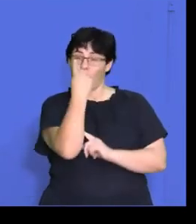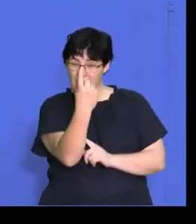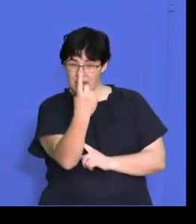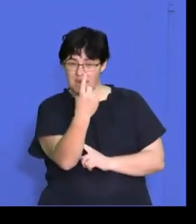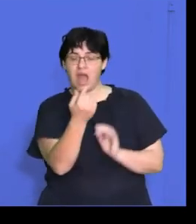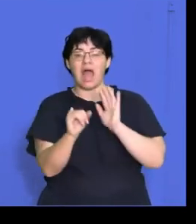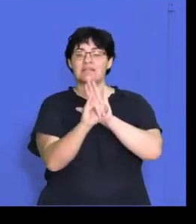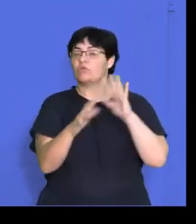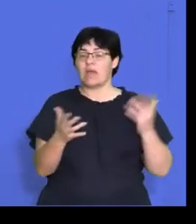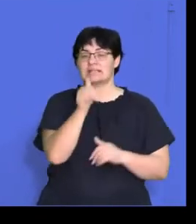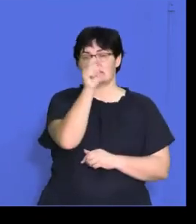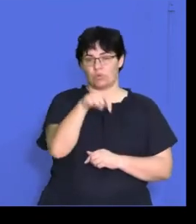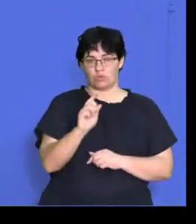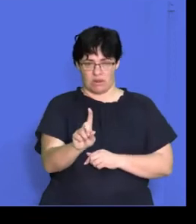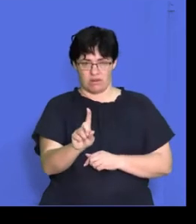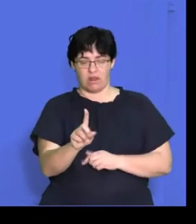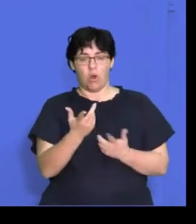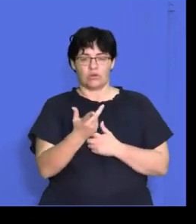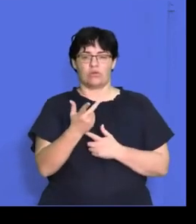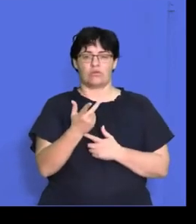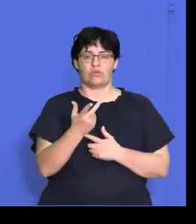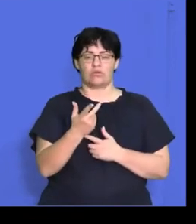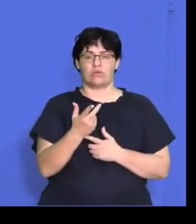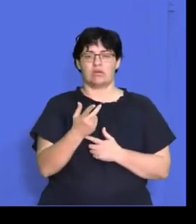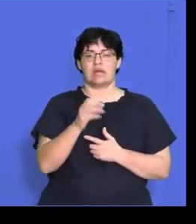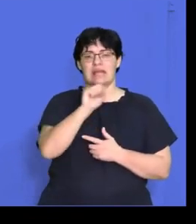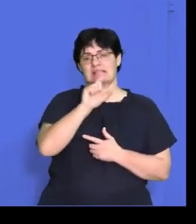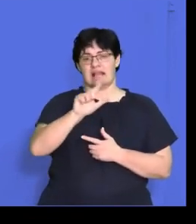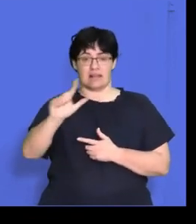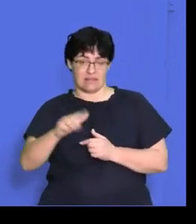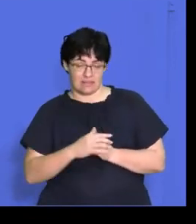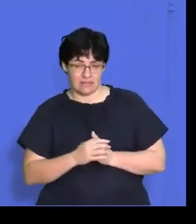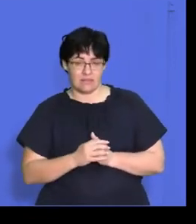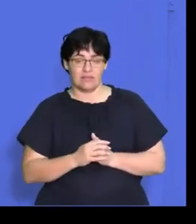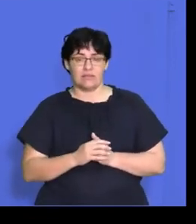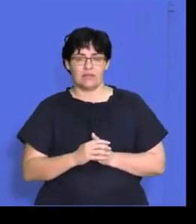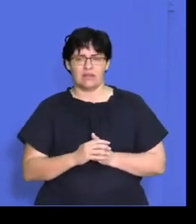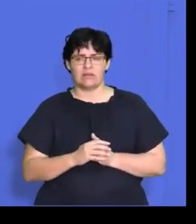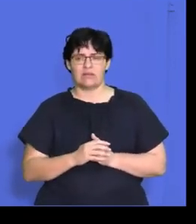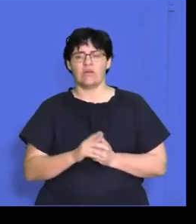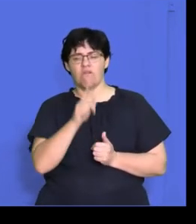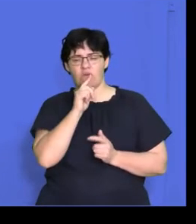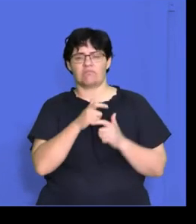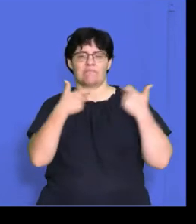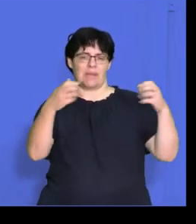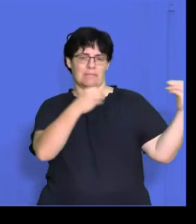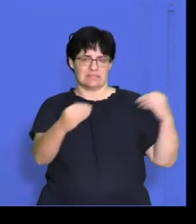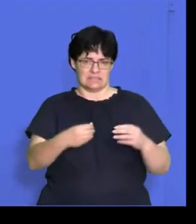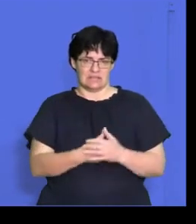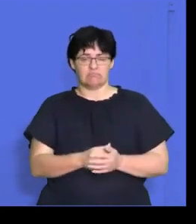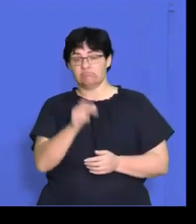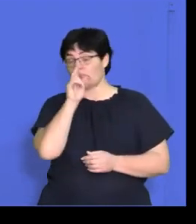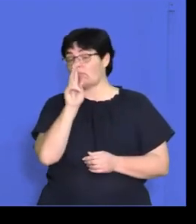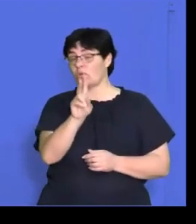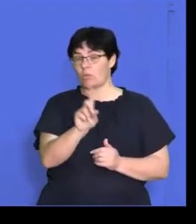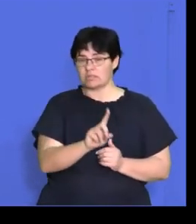question 6.1 on Stratum Leathers Limited on a large business. So if we look